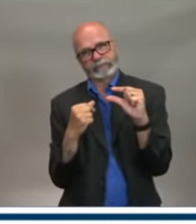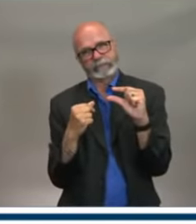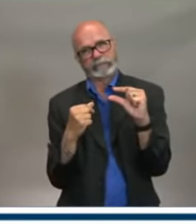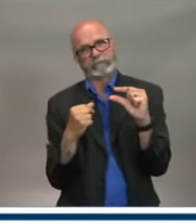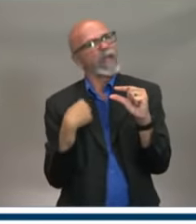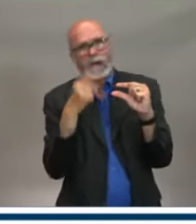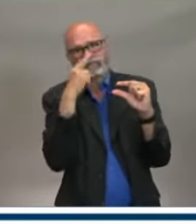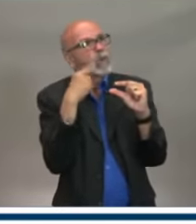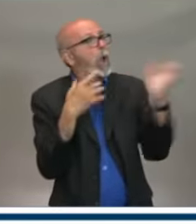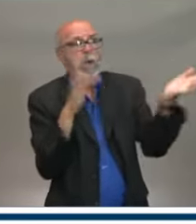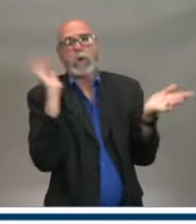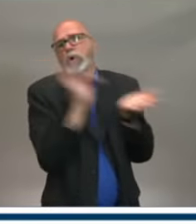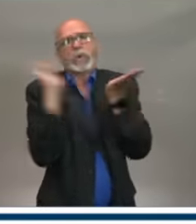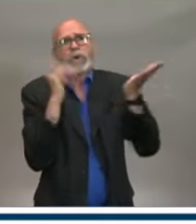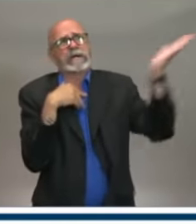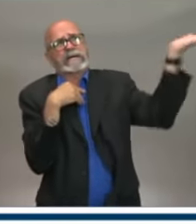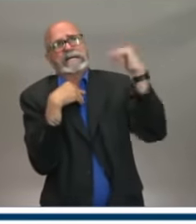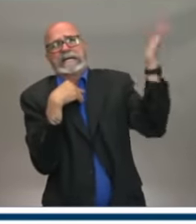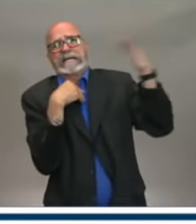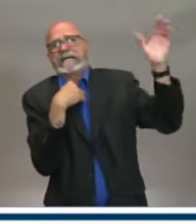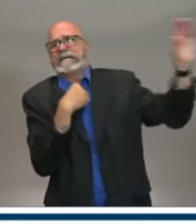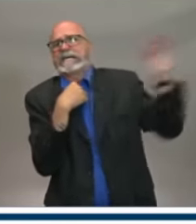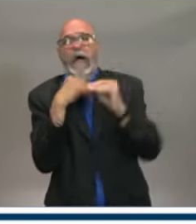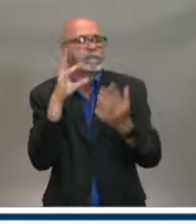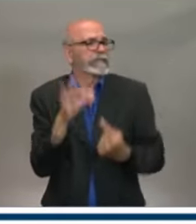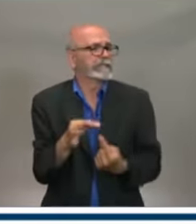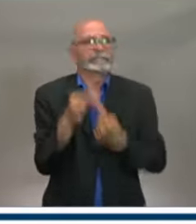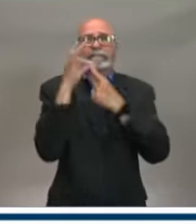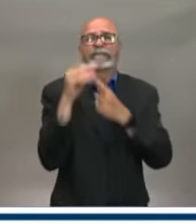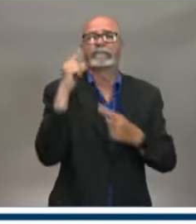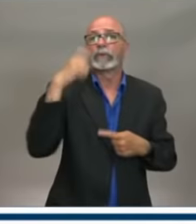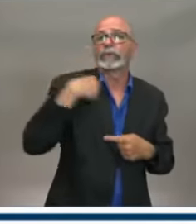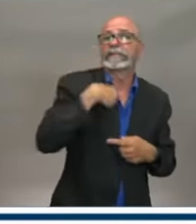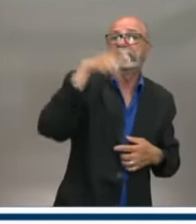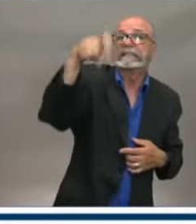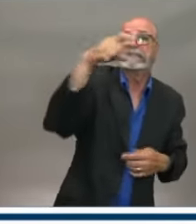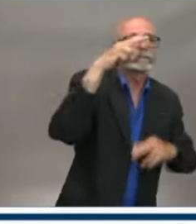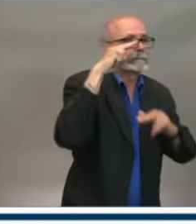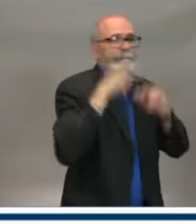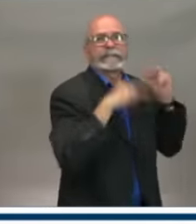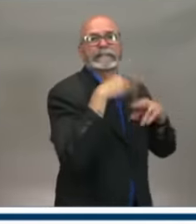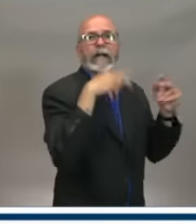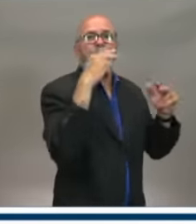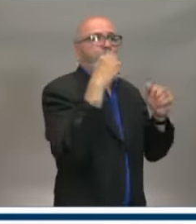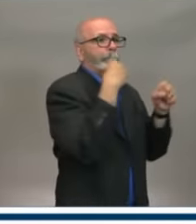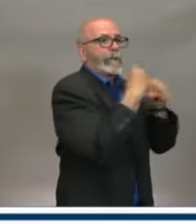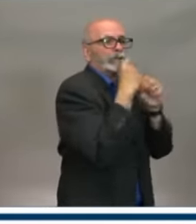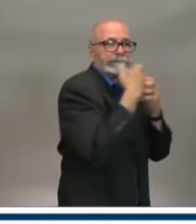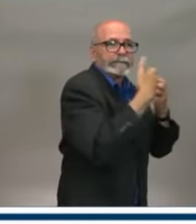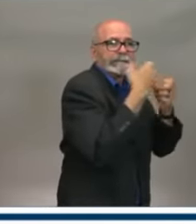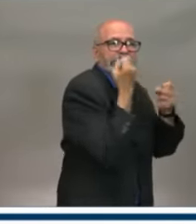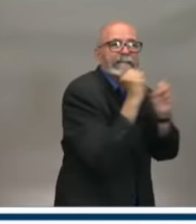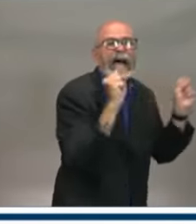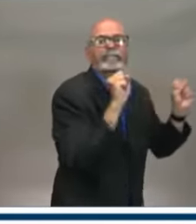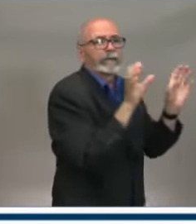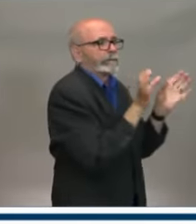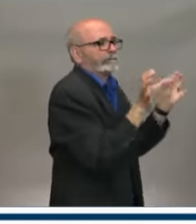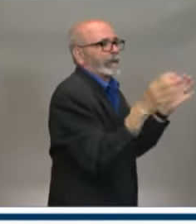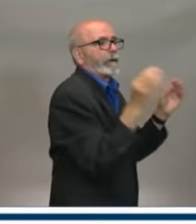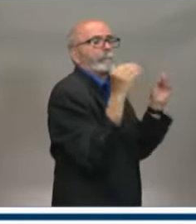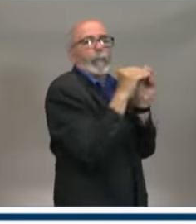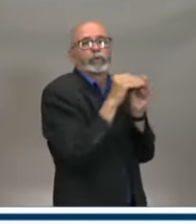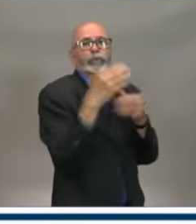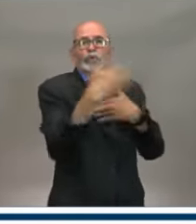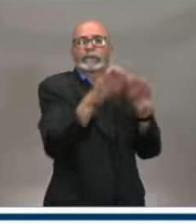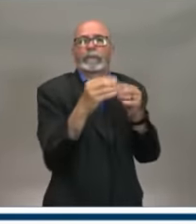around the capital infrastructure investments required to continue to build new, modern facilities. But I